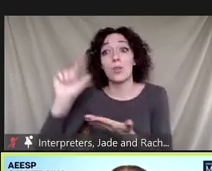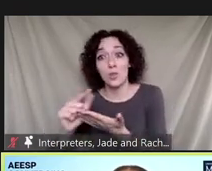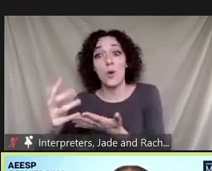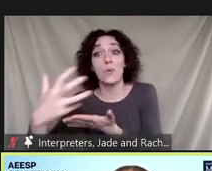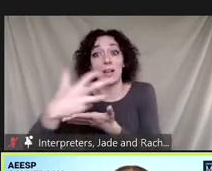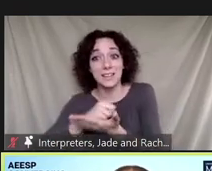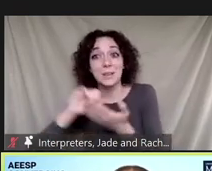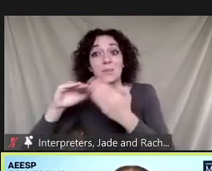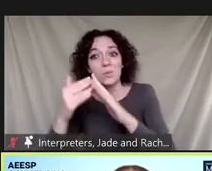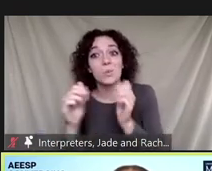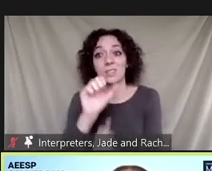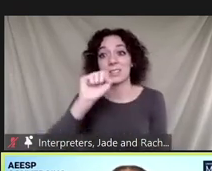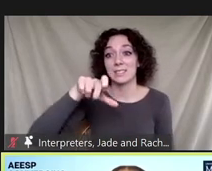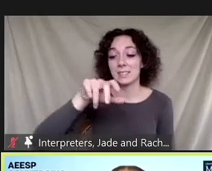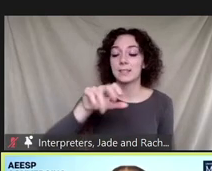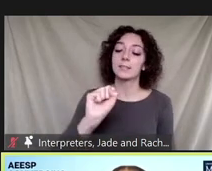trench latrines